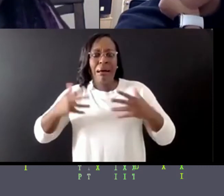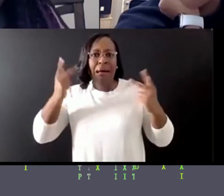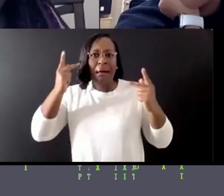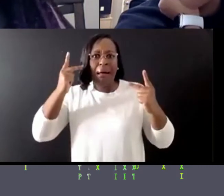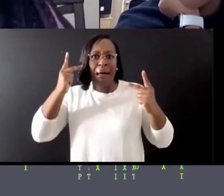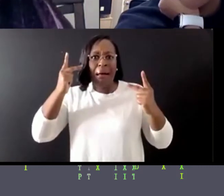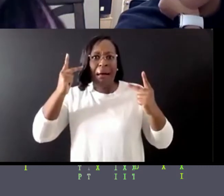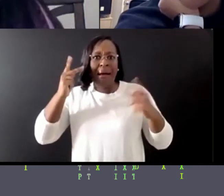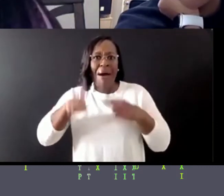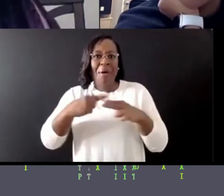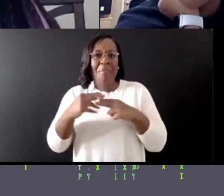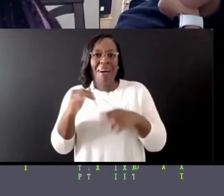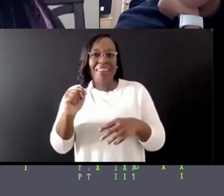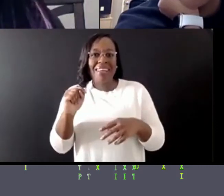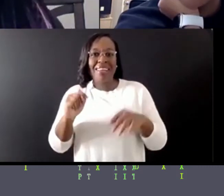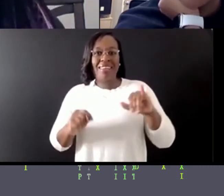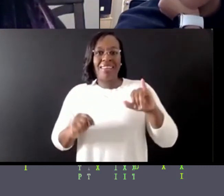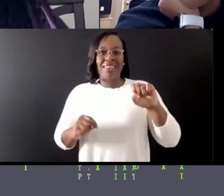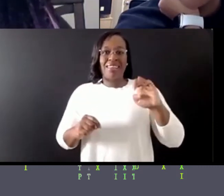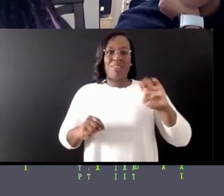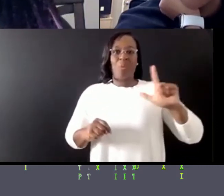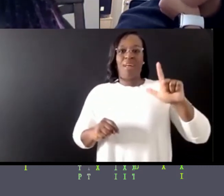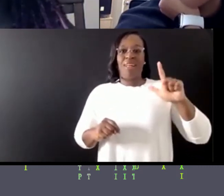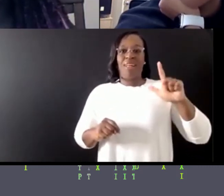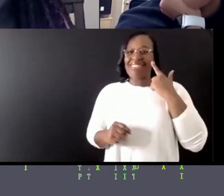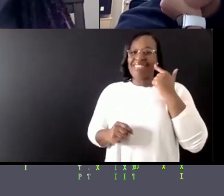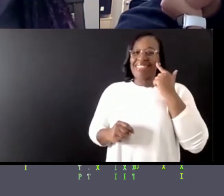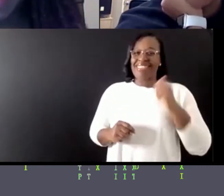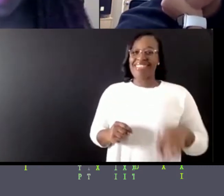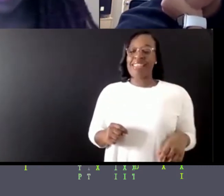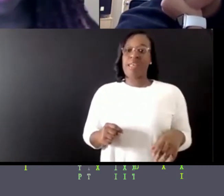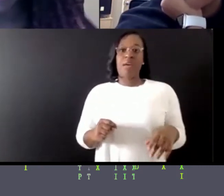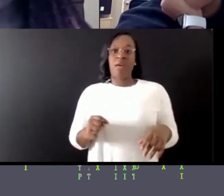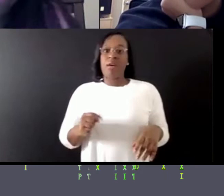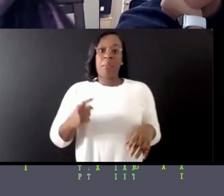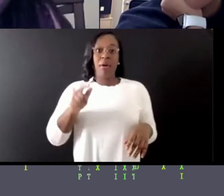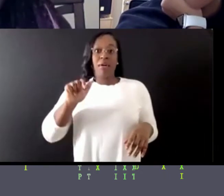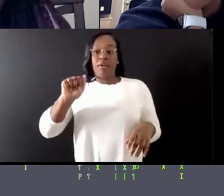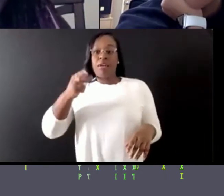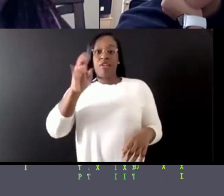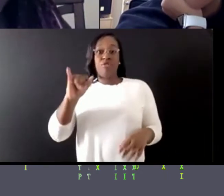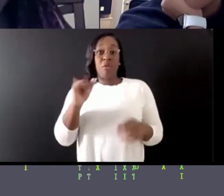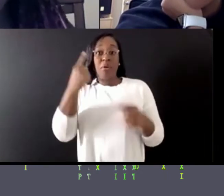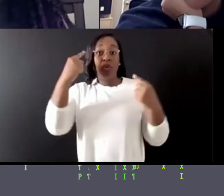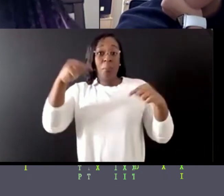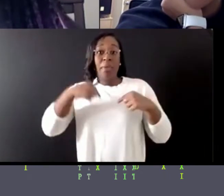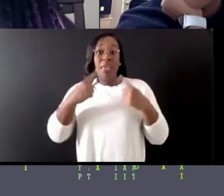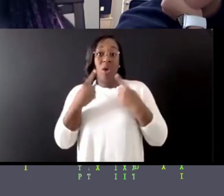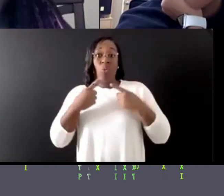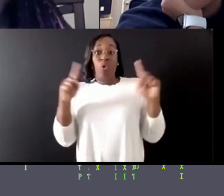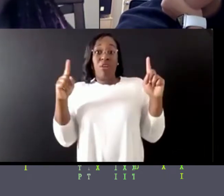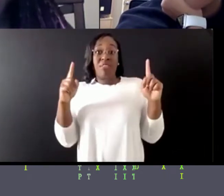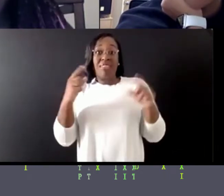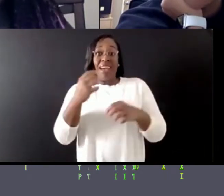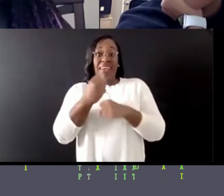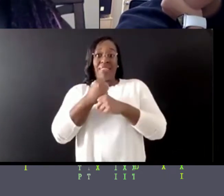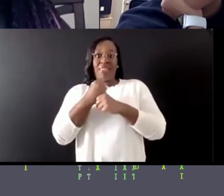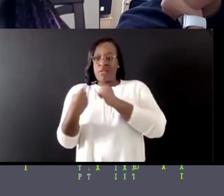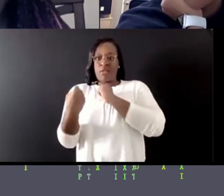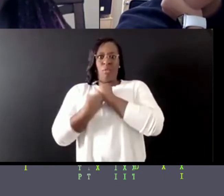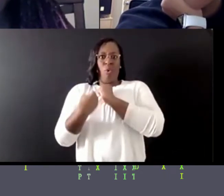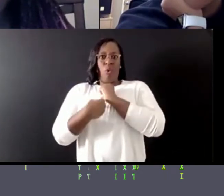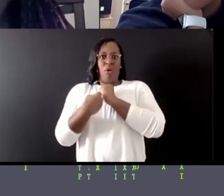So like, you know what saying? It works. Right. And like, I, I get the support, like, even